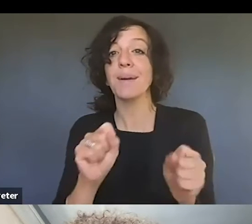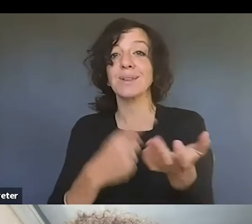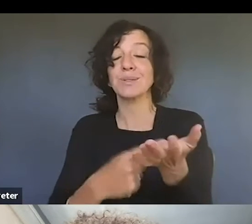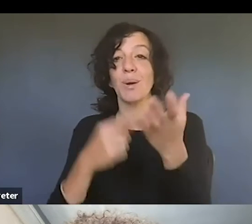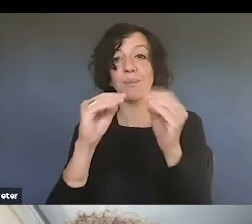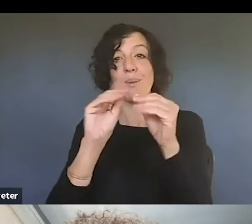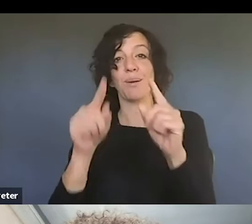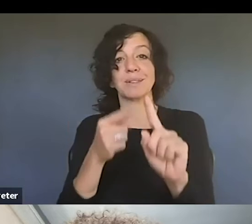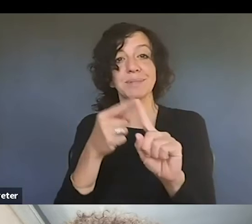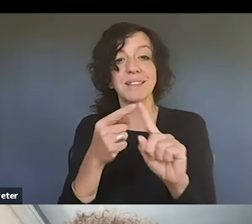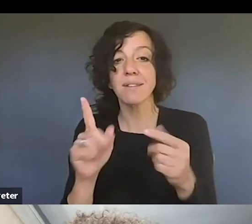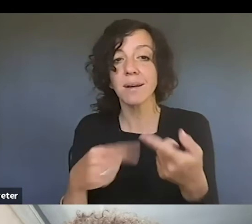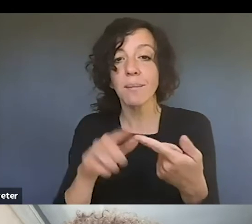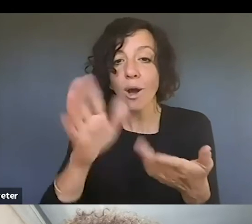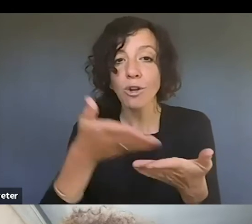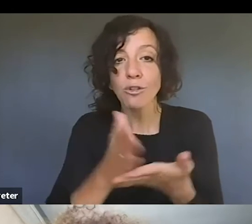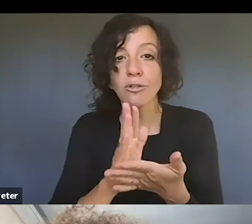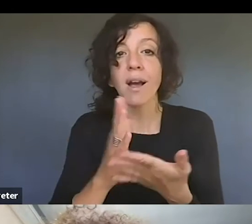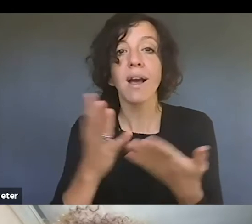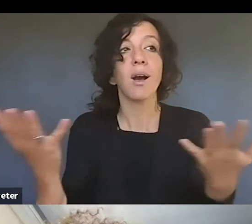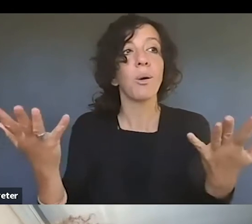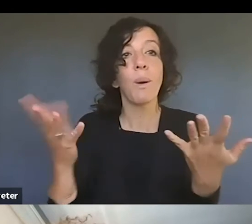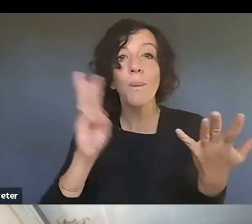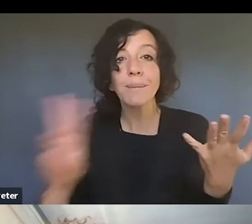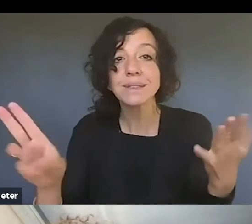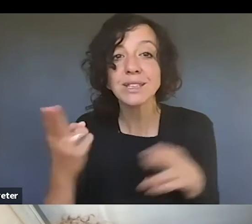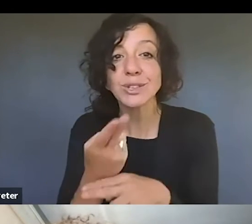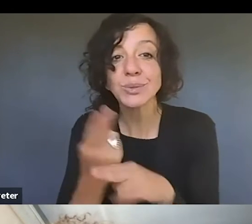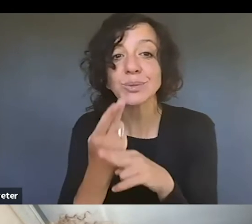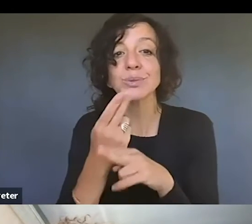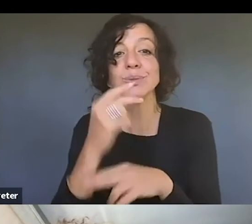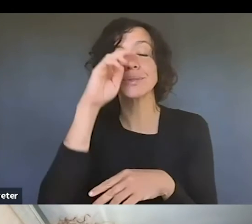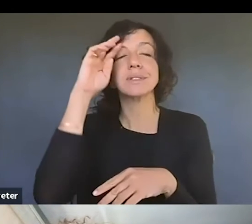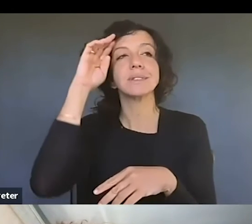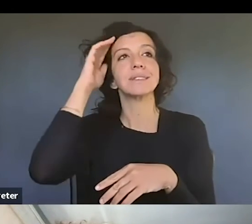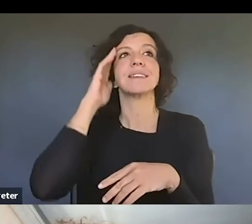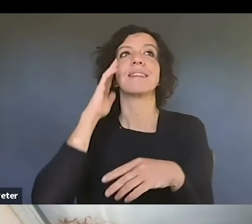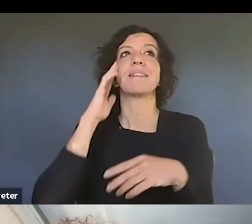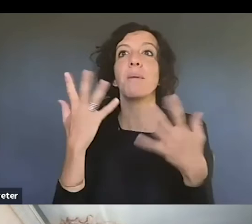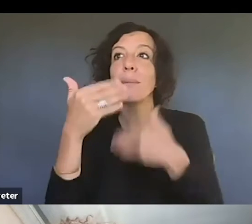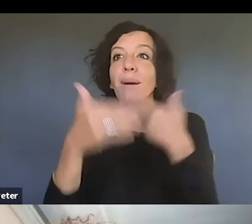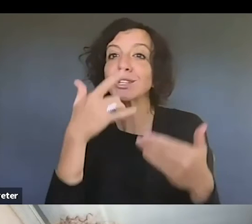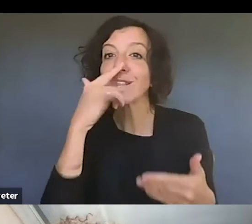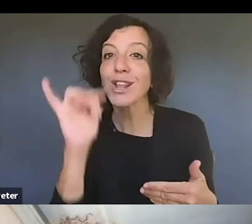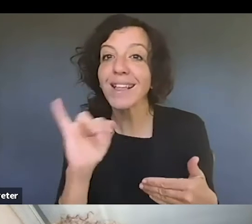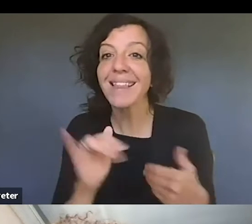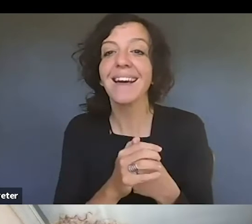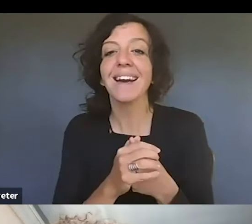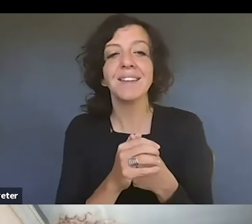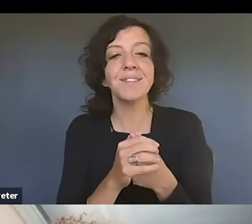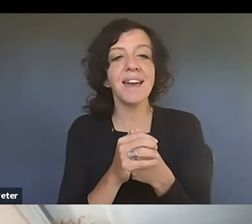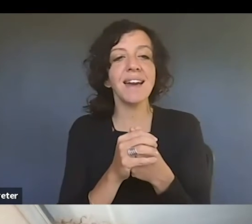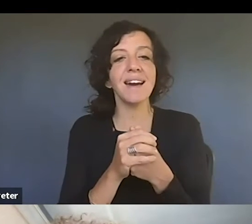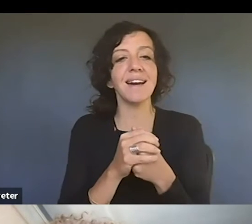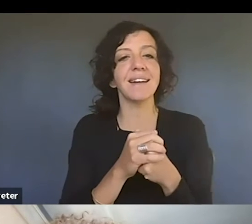how to register, what you need to do, what websites you need to go to, or website. Website. There is one website. I want, I